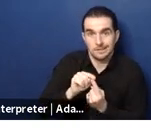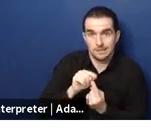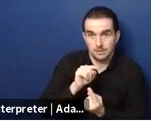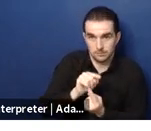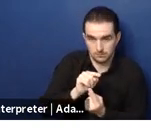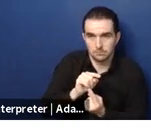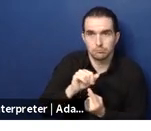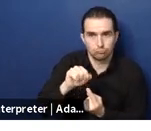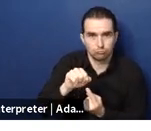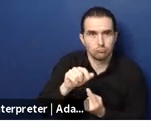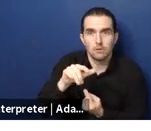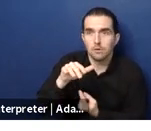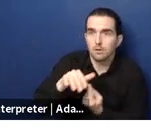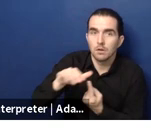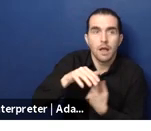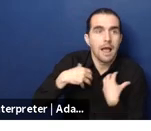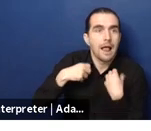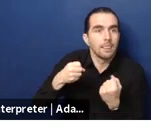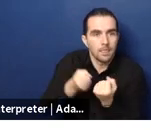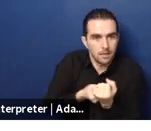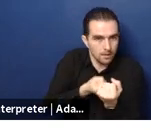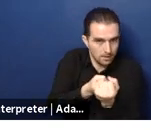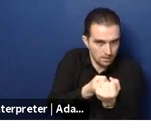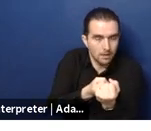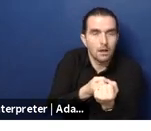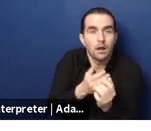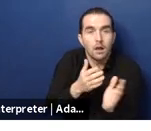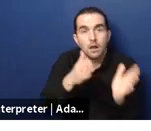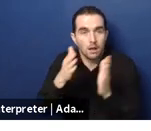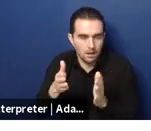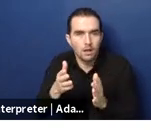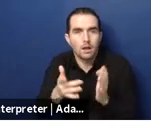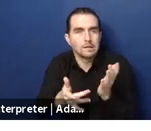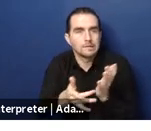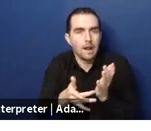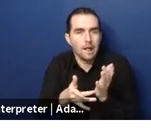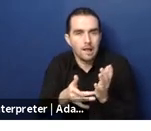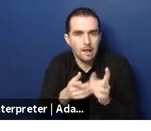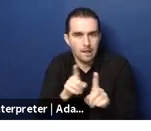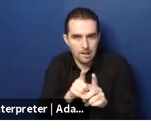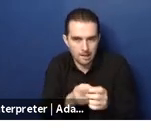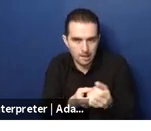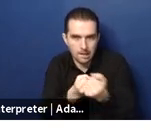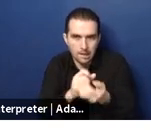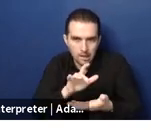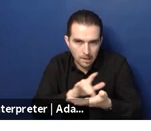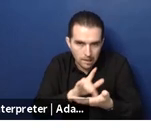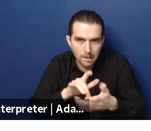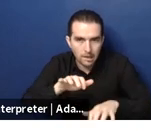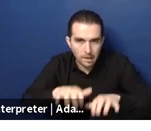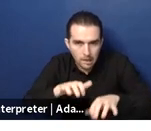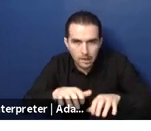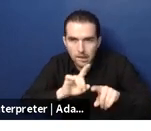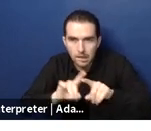a nurse uh from the local um health station it doesn't have to be but that's uh what is available and they will um develop the